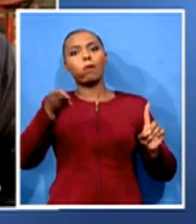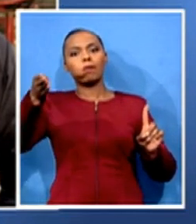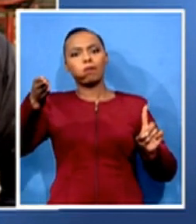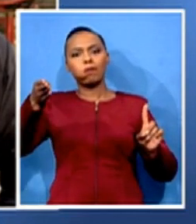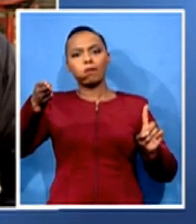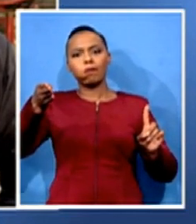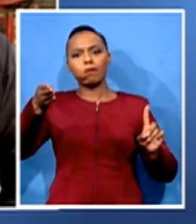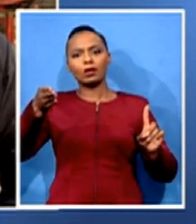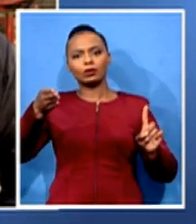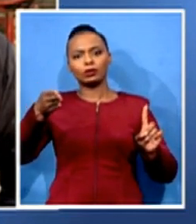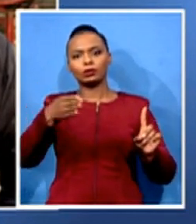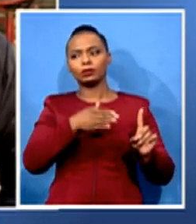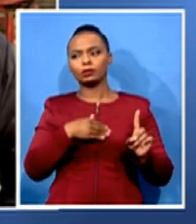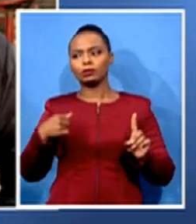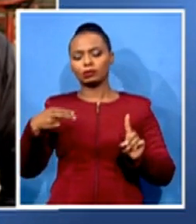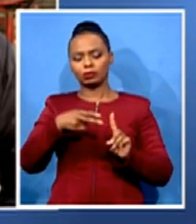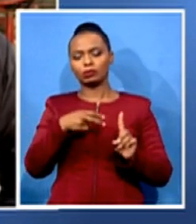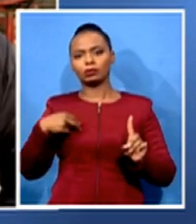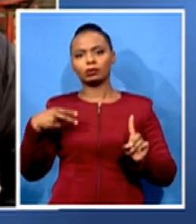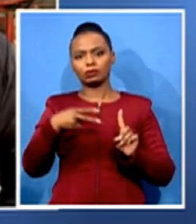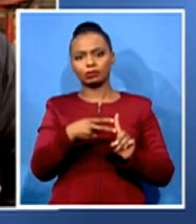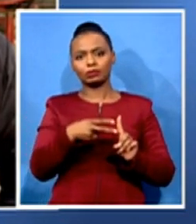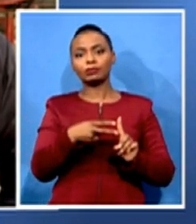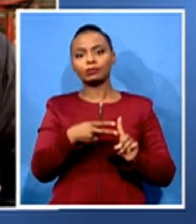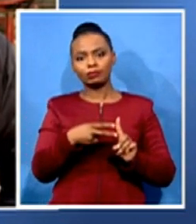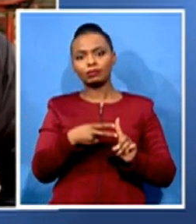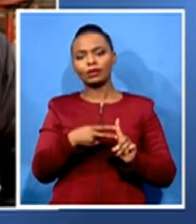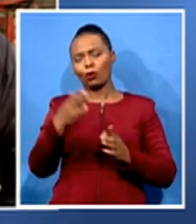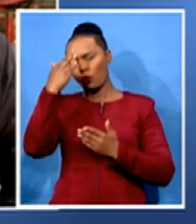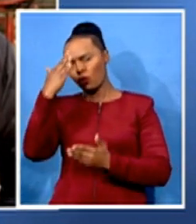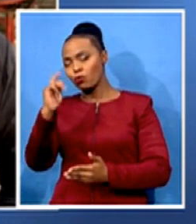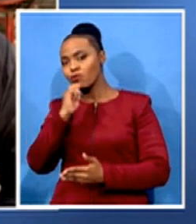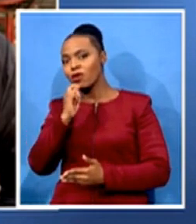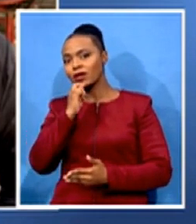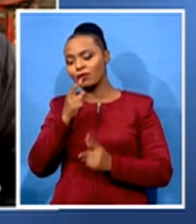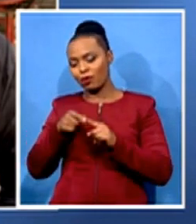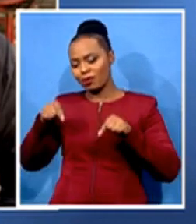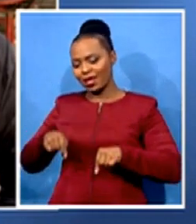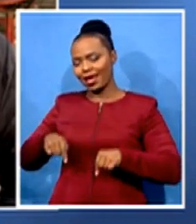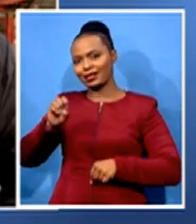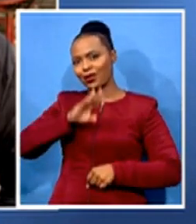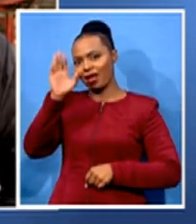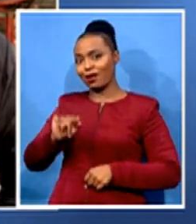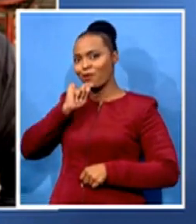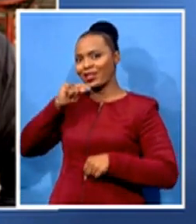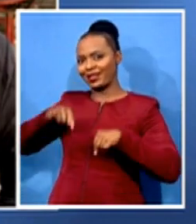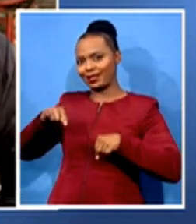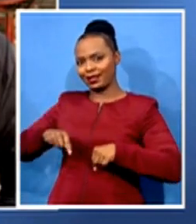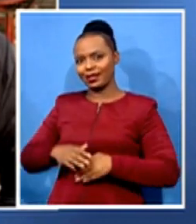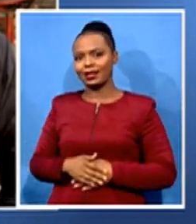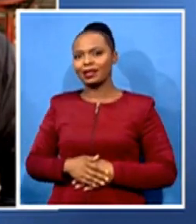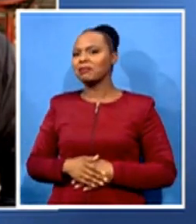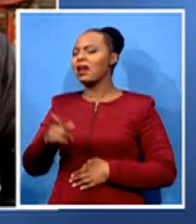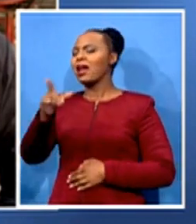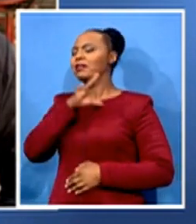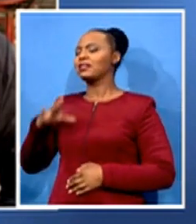morning to you from here in South Africa. What's it like? What's the response like in China to the ascension of Joe Biden and Kamala